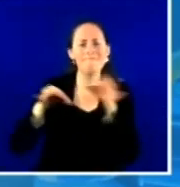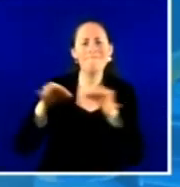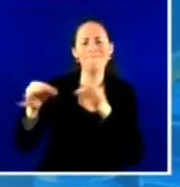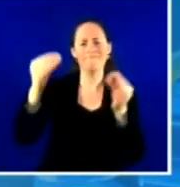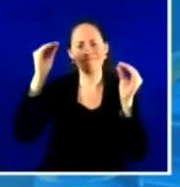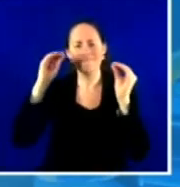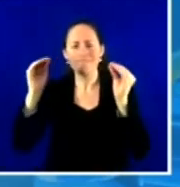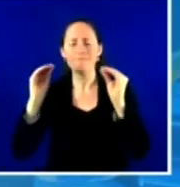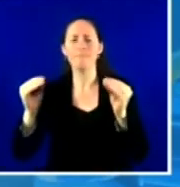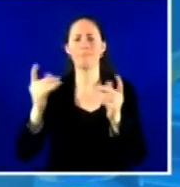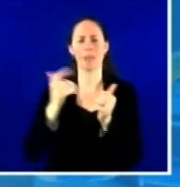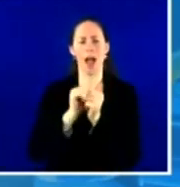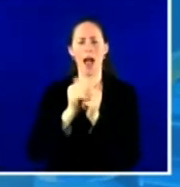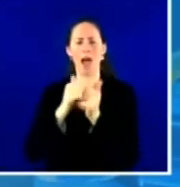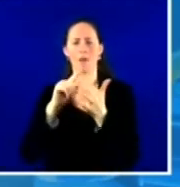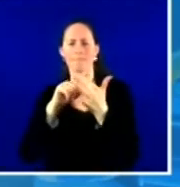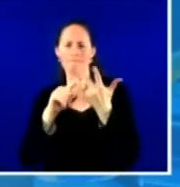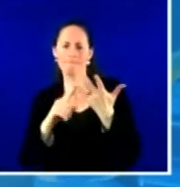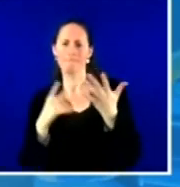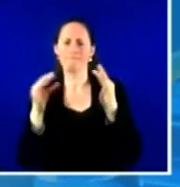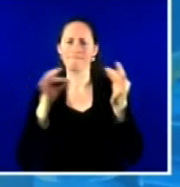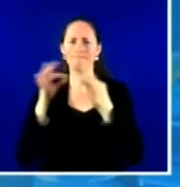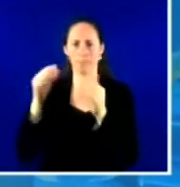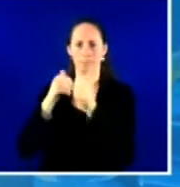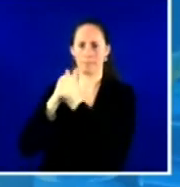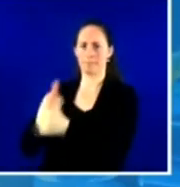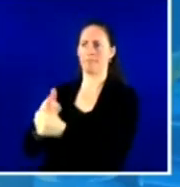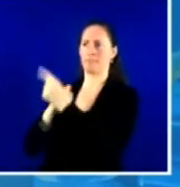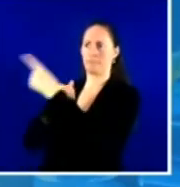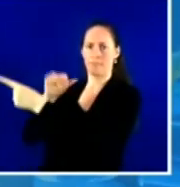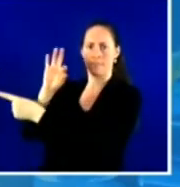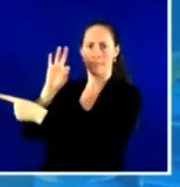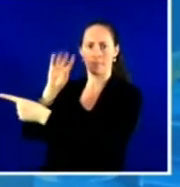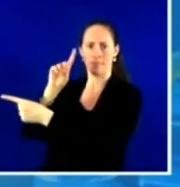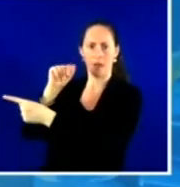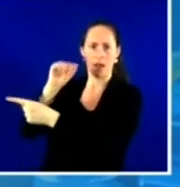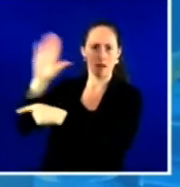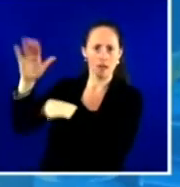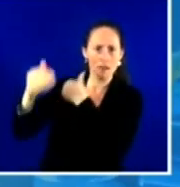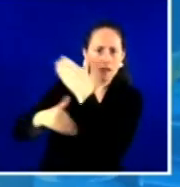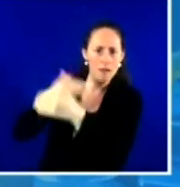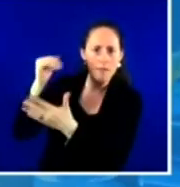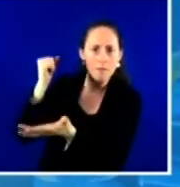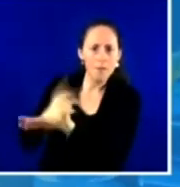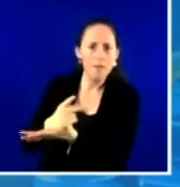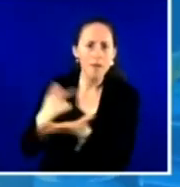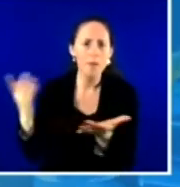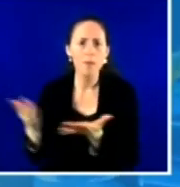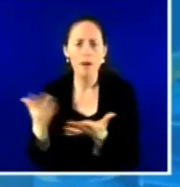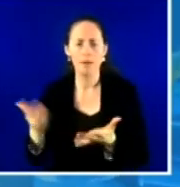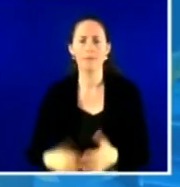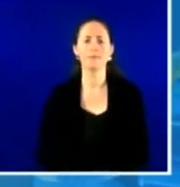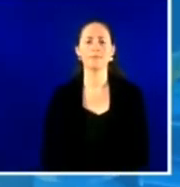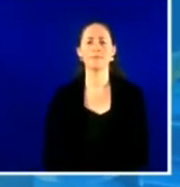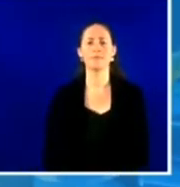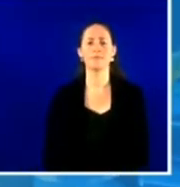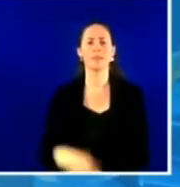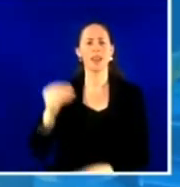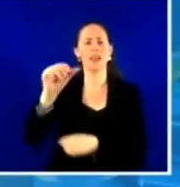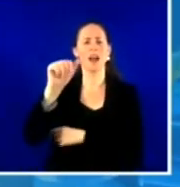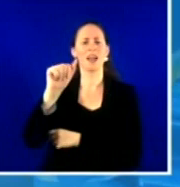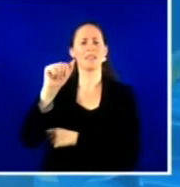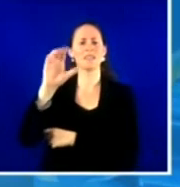FDA authorization and ACIP recommendation. But clearly, more